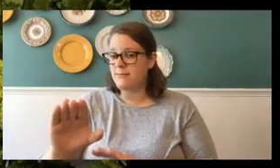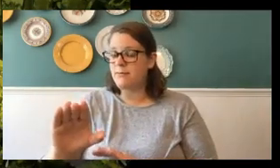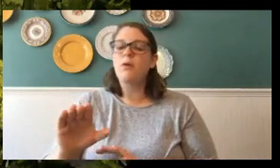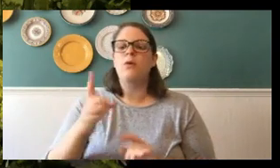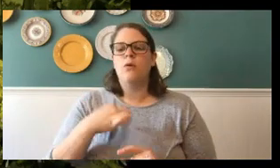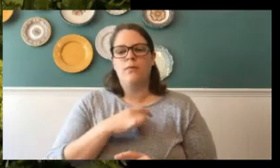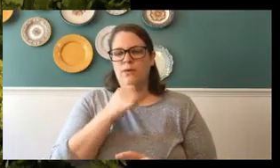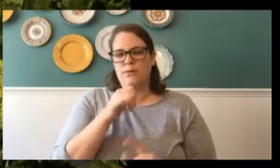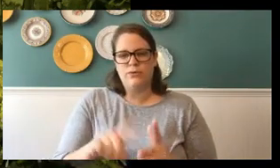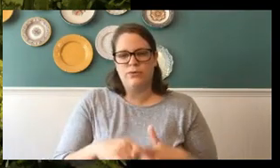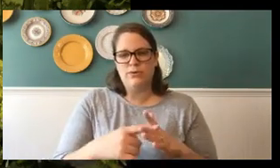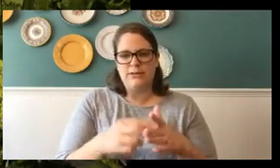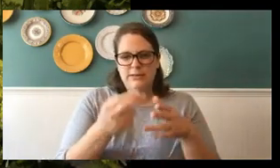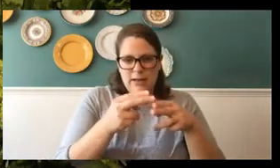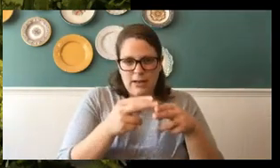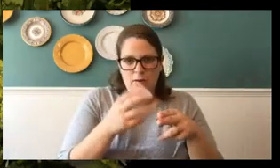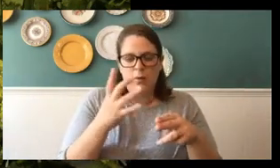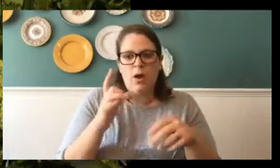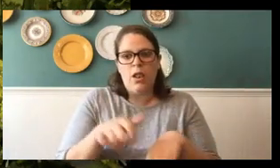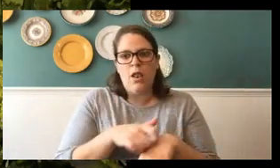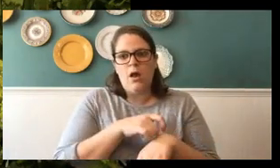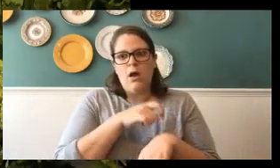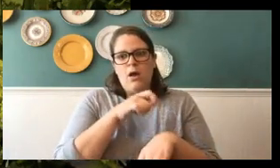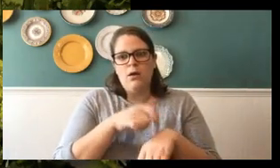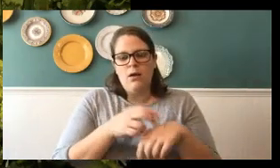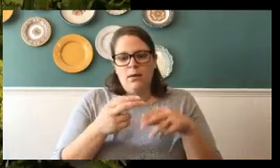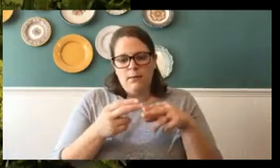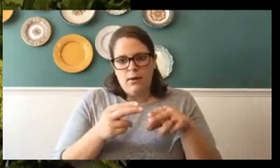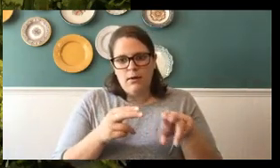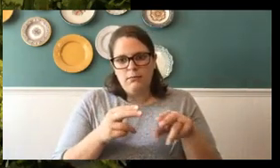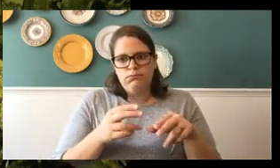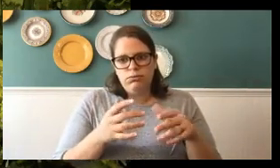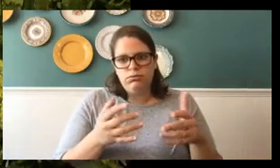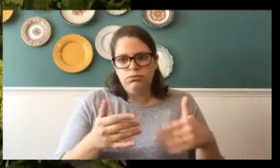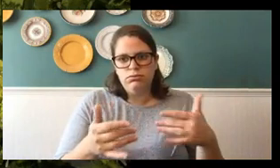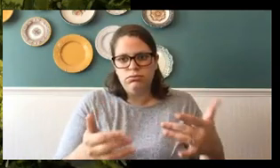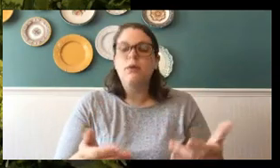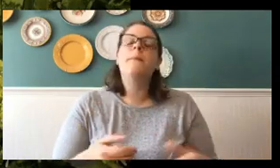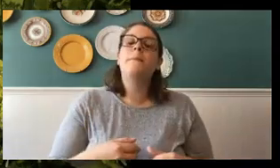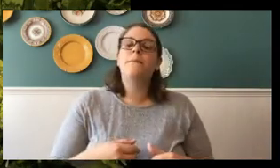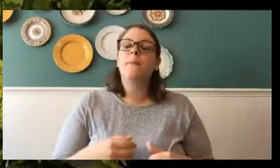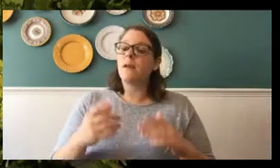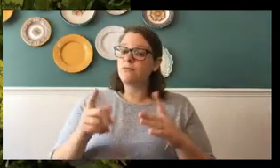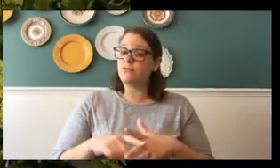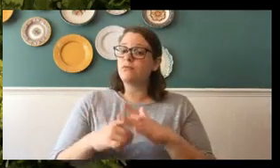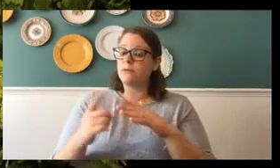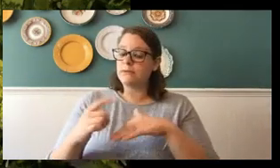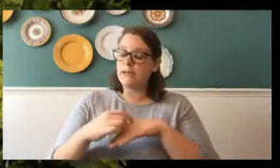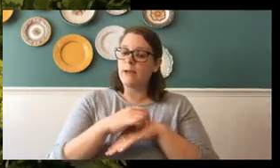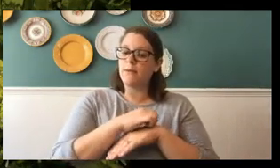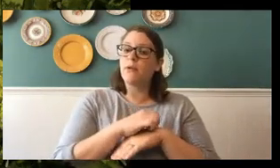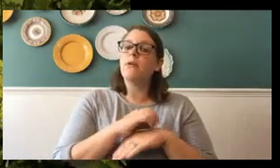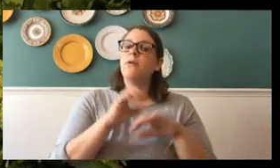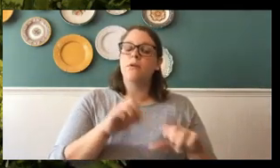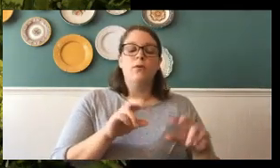an egg because that takes a while. But we do start you out as a caterpillar and you could watch the caterpillar go from caterpillar